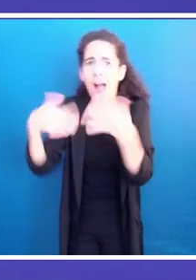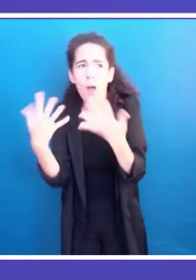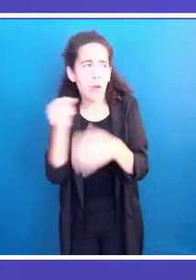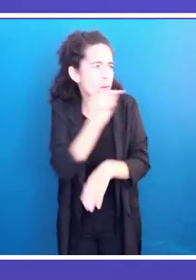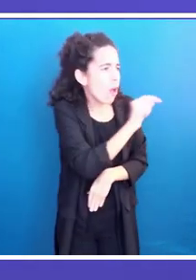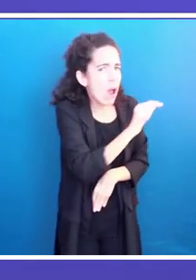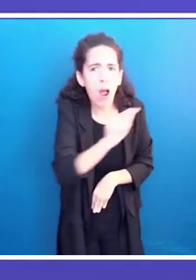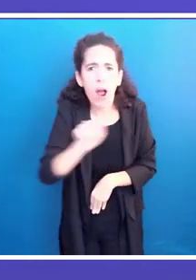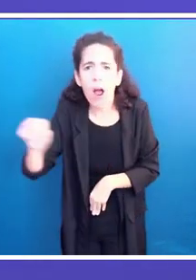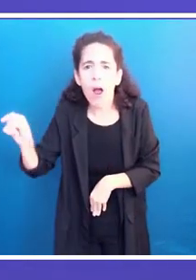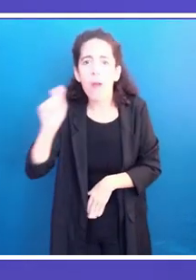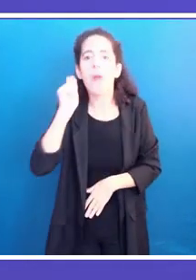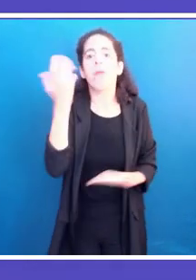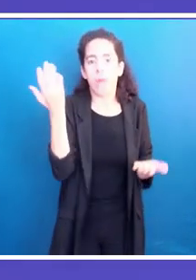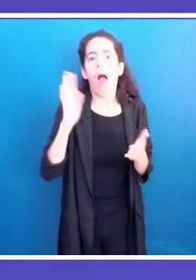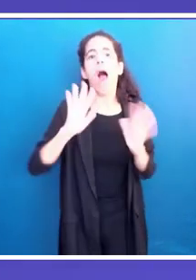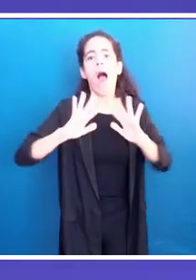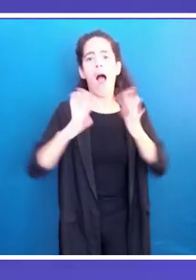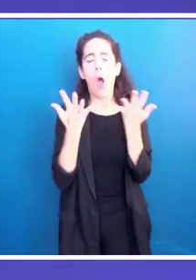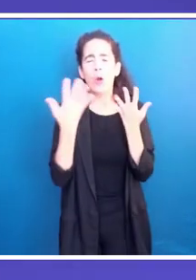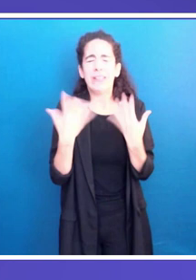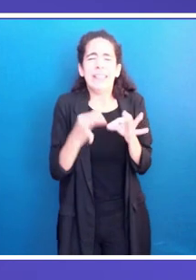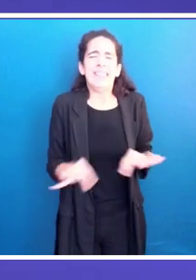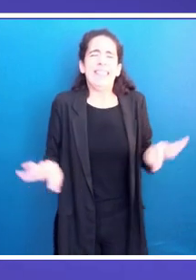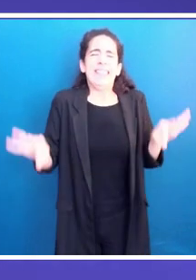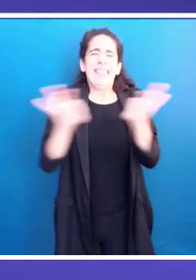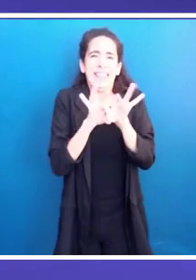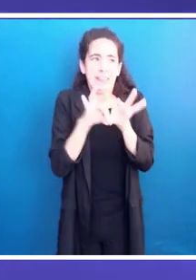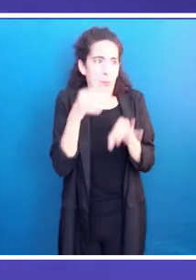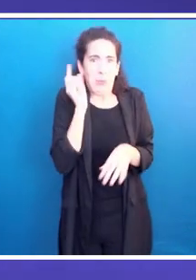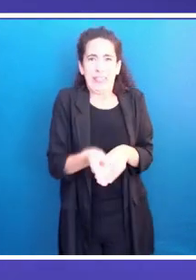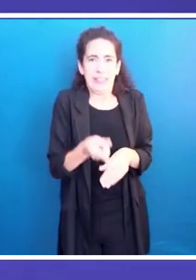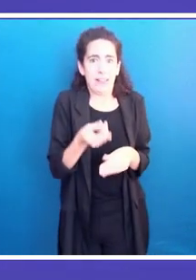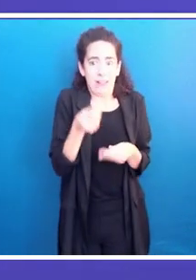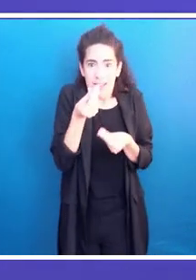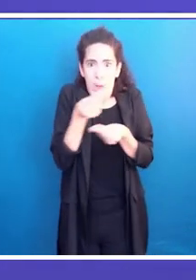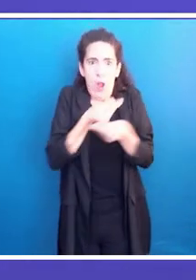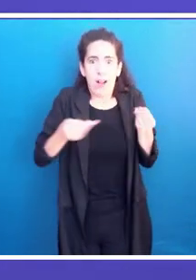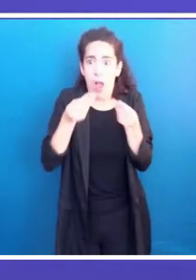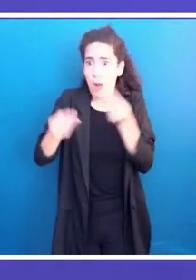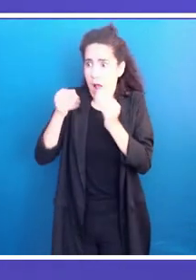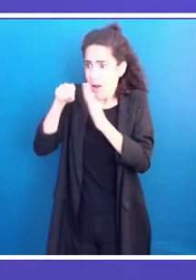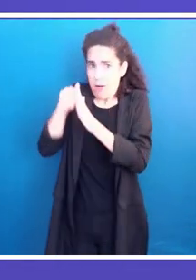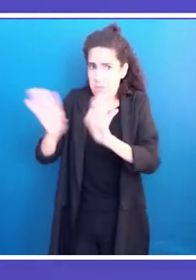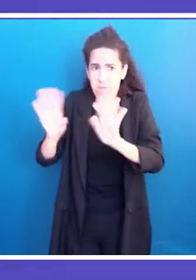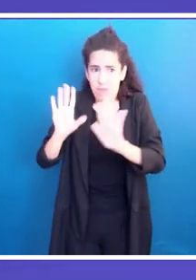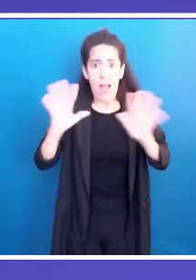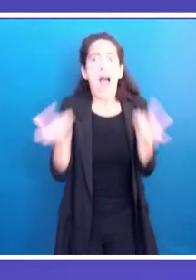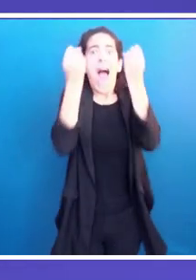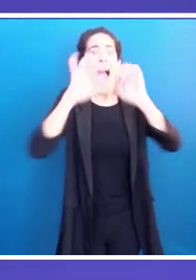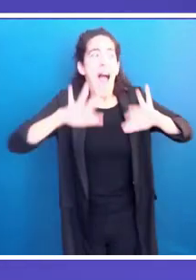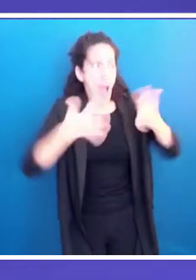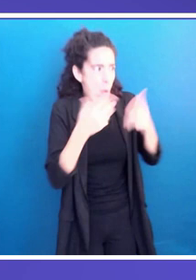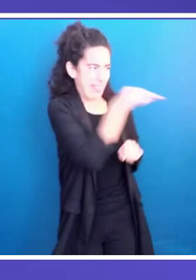allow countries to really stay afloat during crisis. But